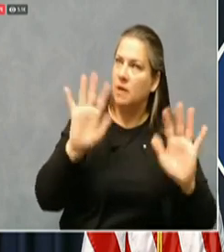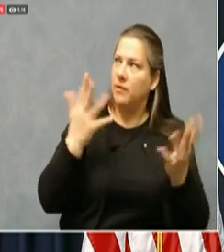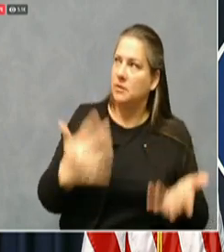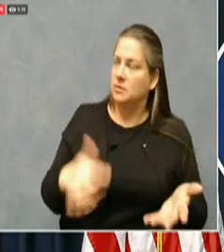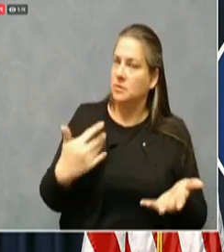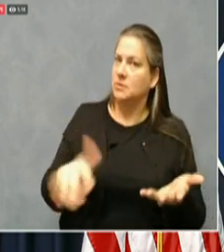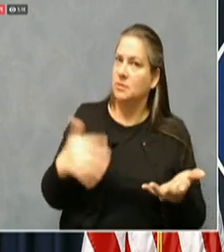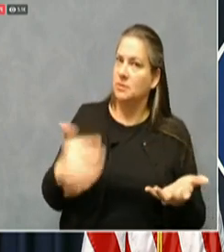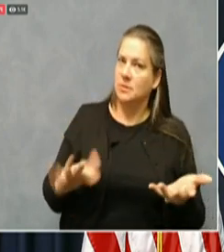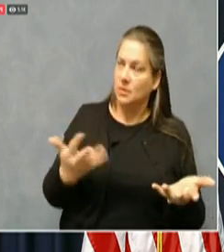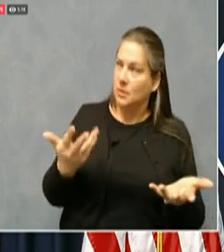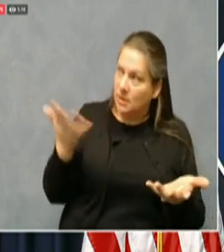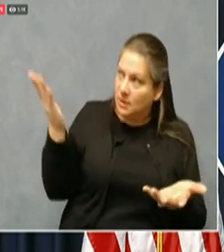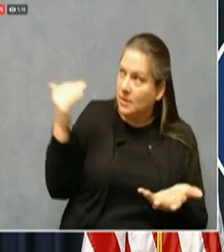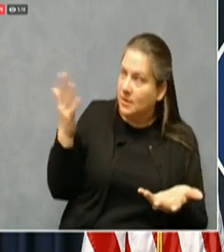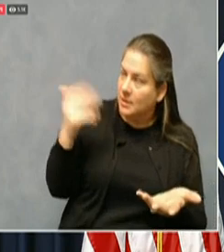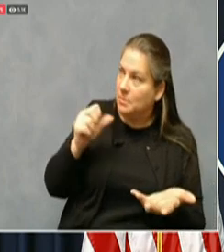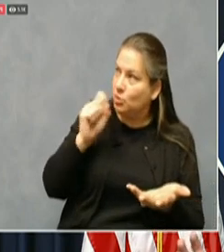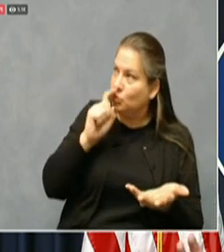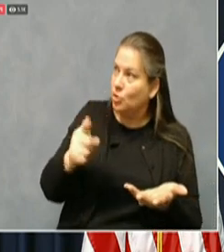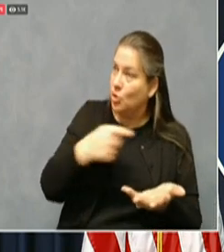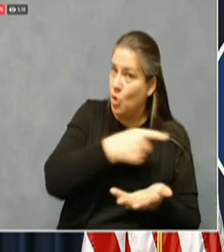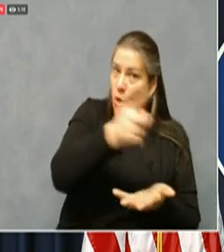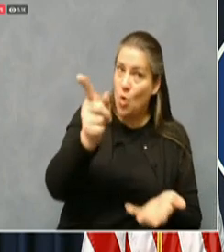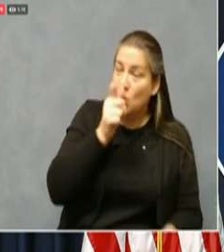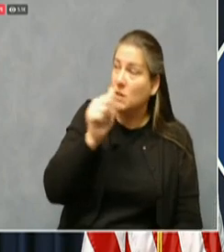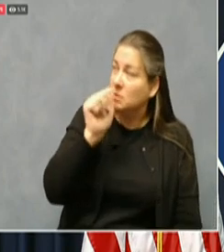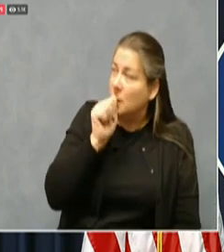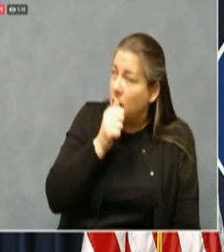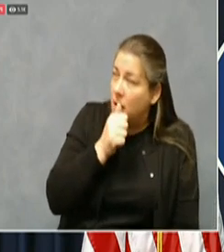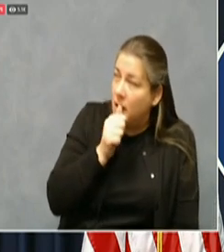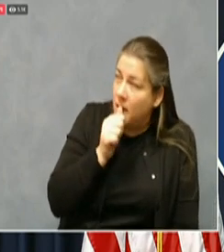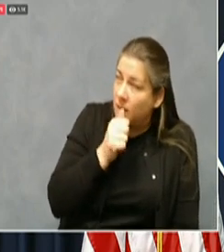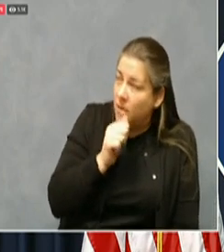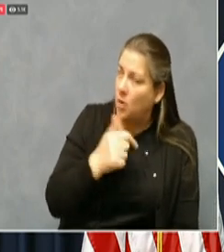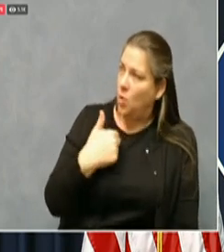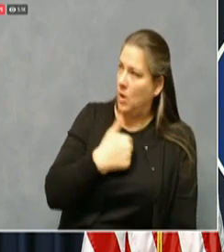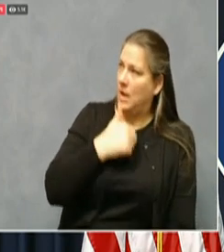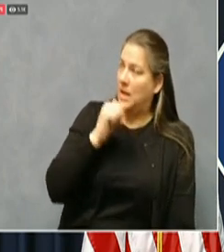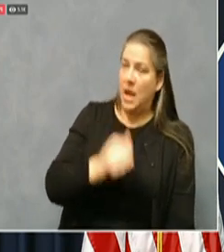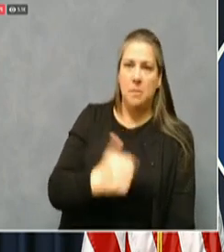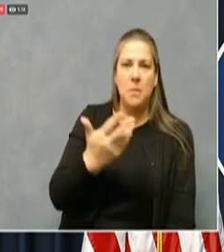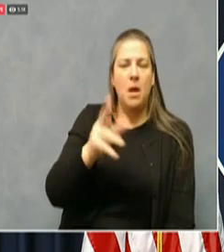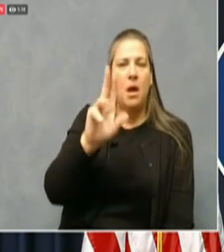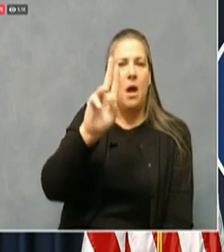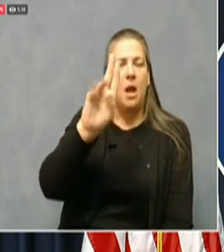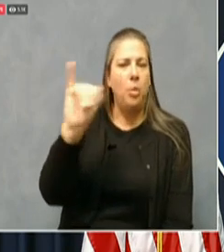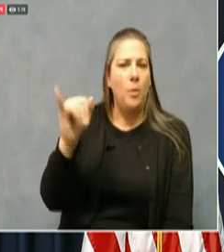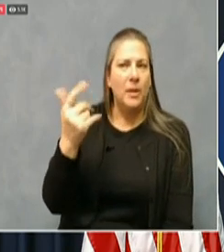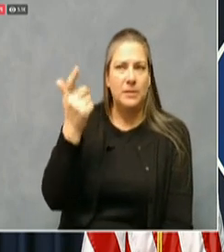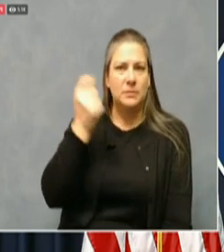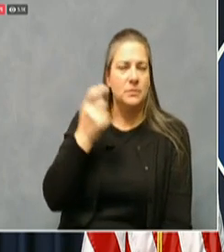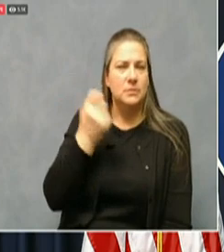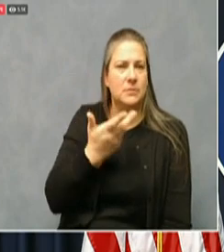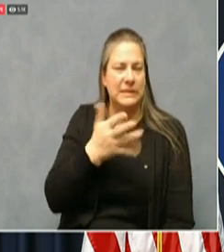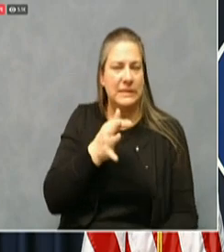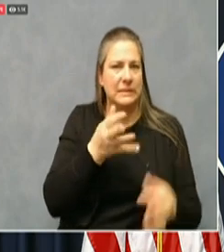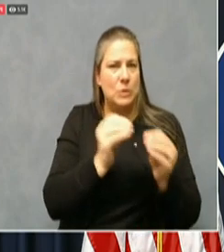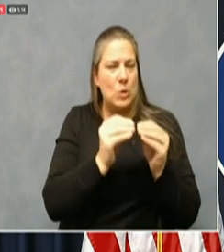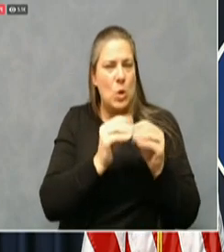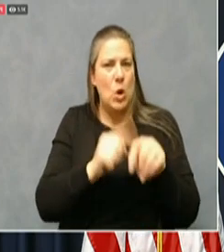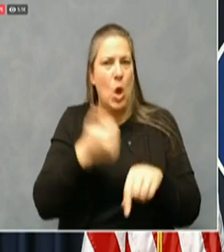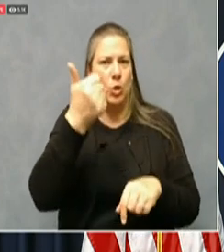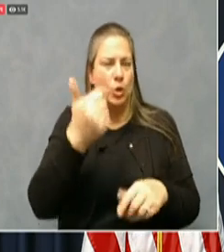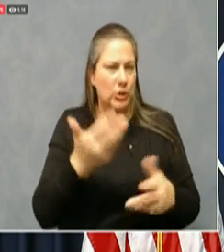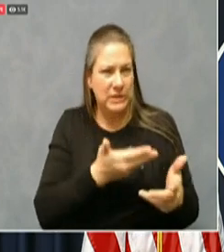individuals out there who are suffering who we at least can extend unemployment for get help. Let's make sure those that didn't make a lot